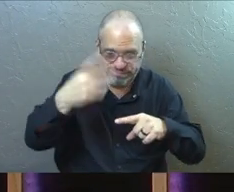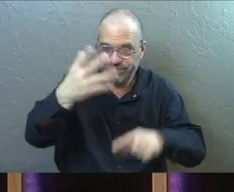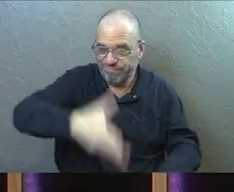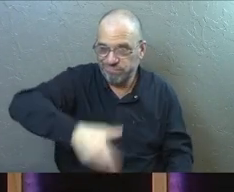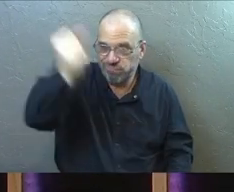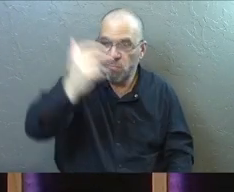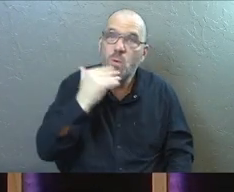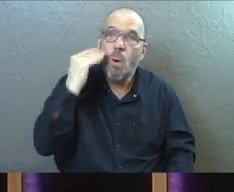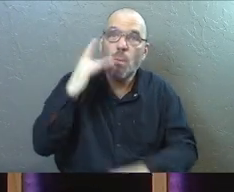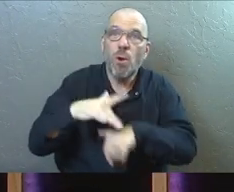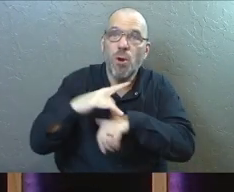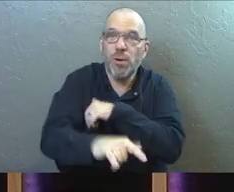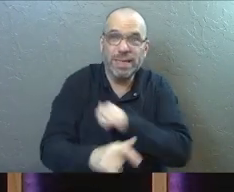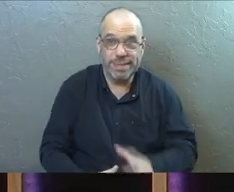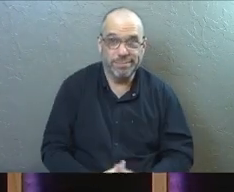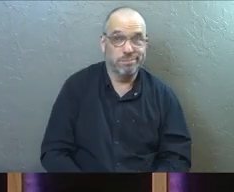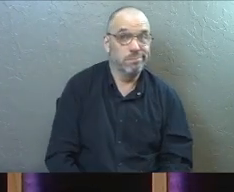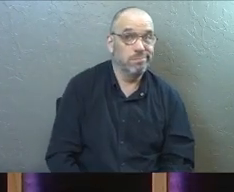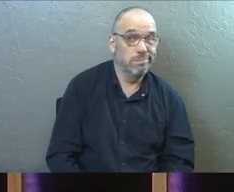us home a little early.